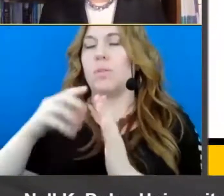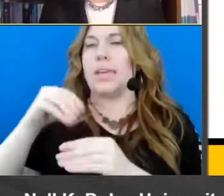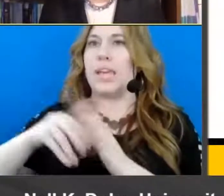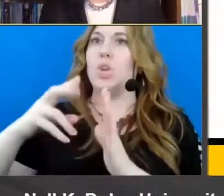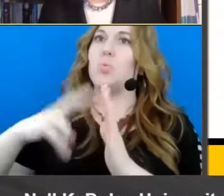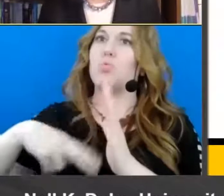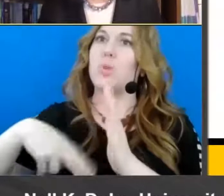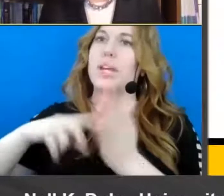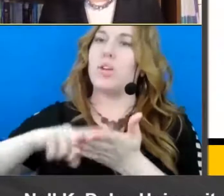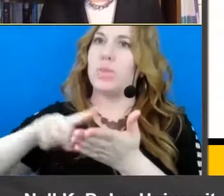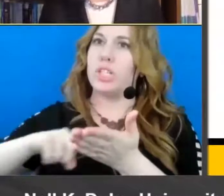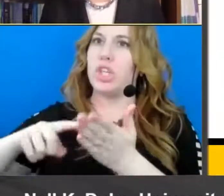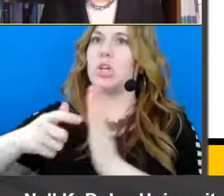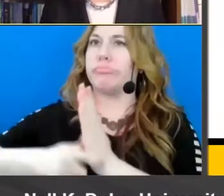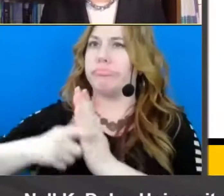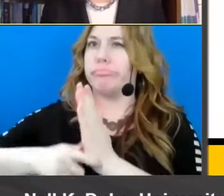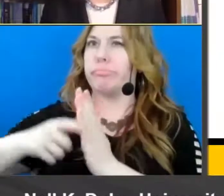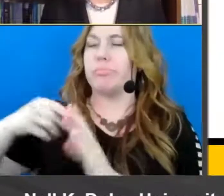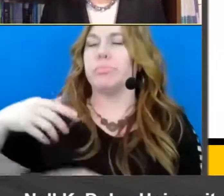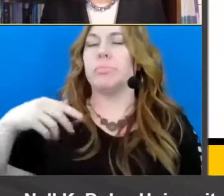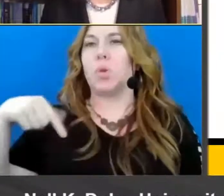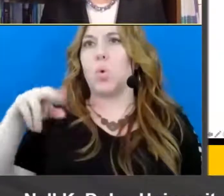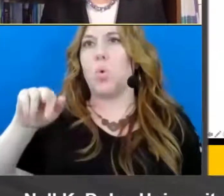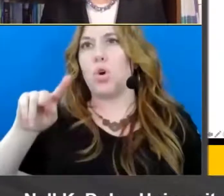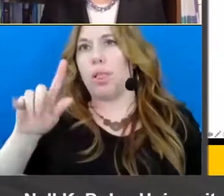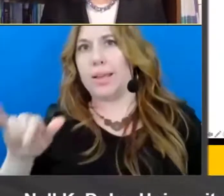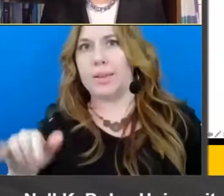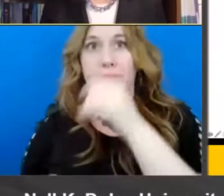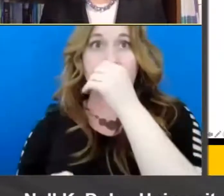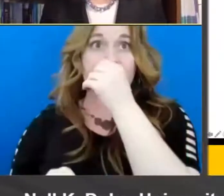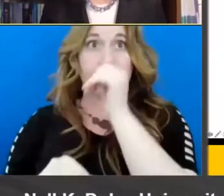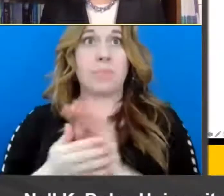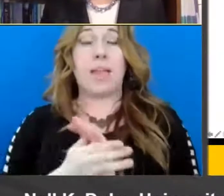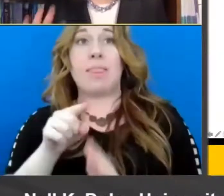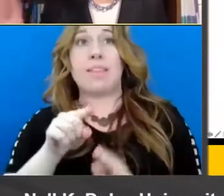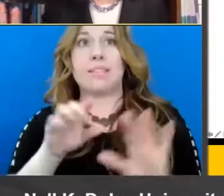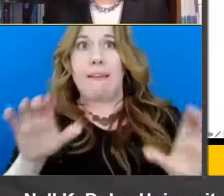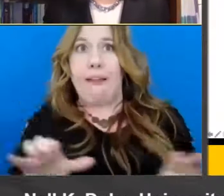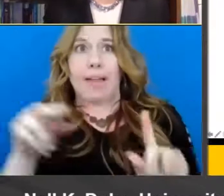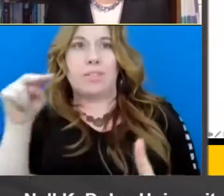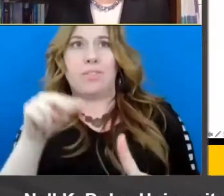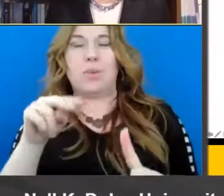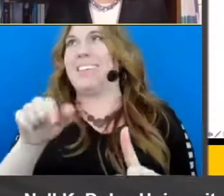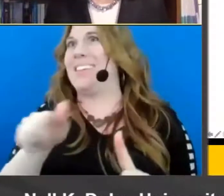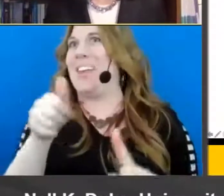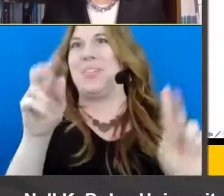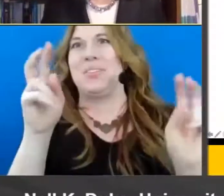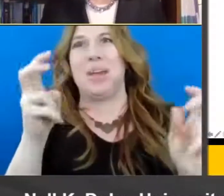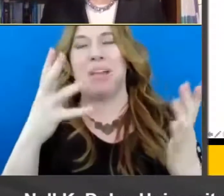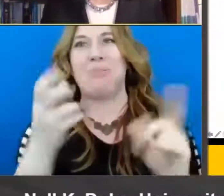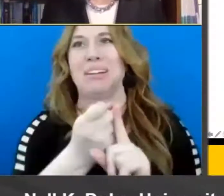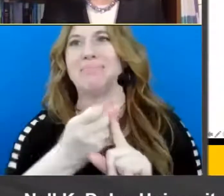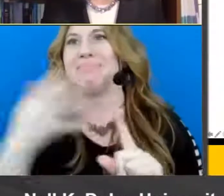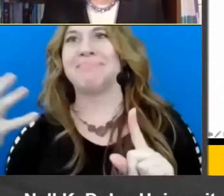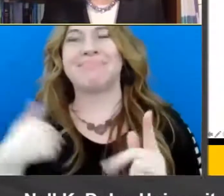and the active view of reading has a a number of features and i certainly that's like a whole nother talk i know i'm trying to get into all of them but i want